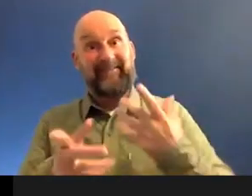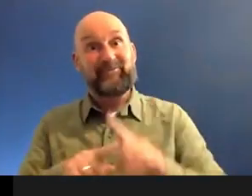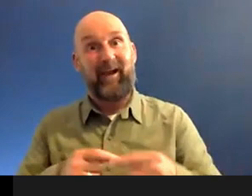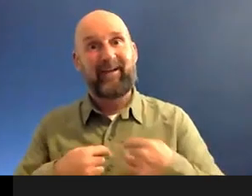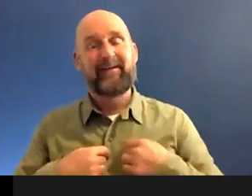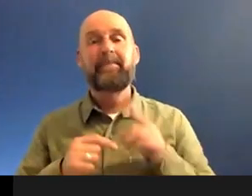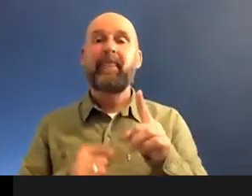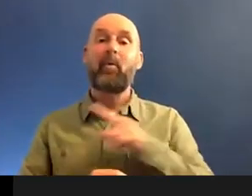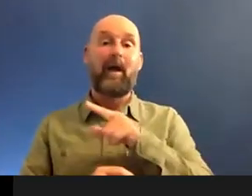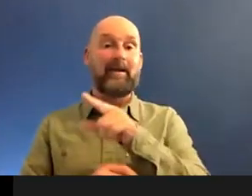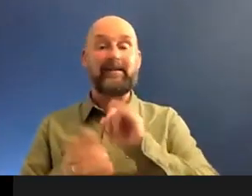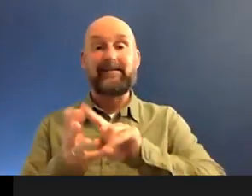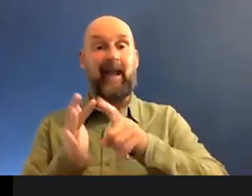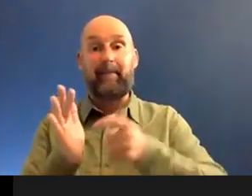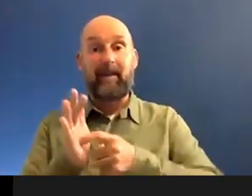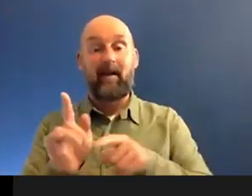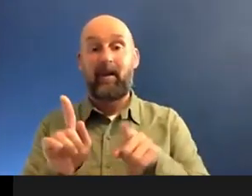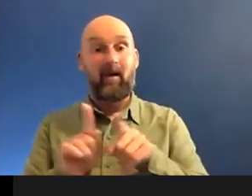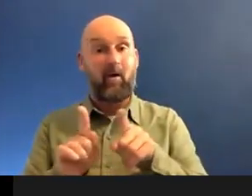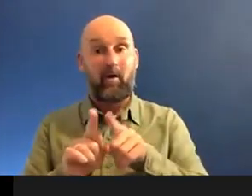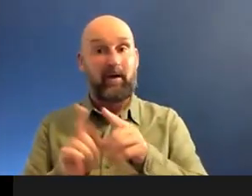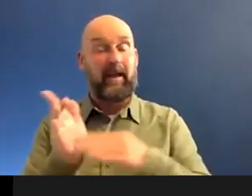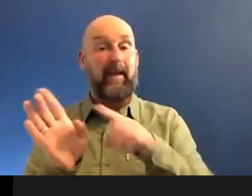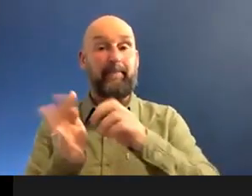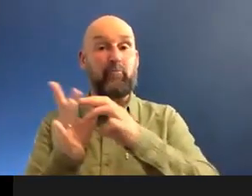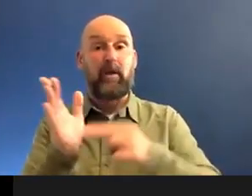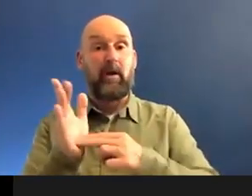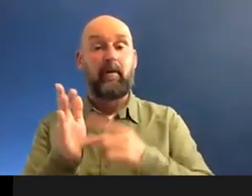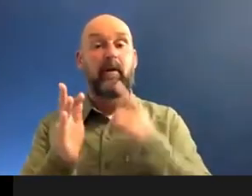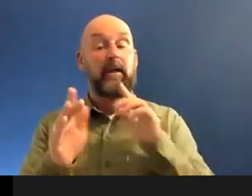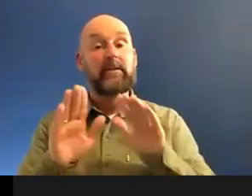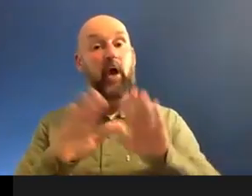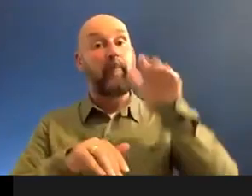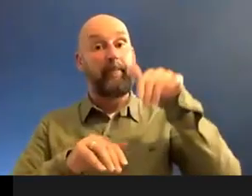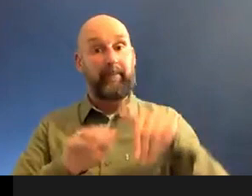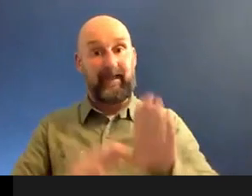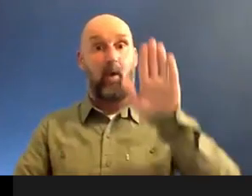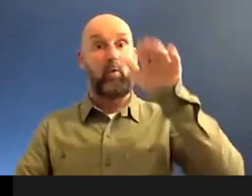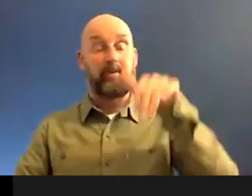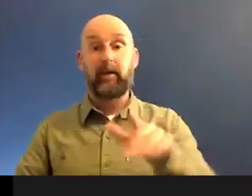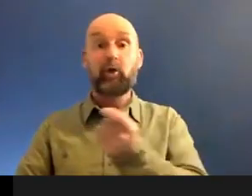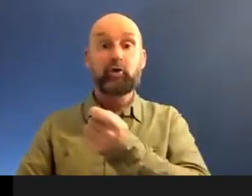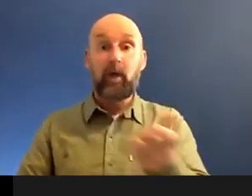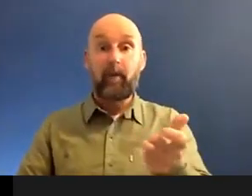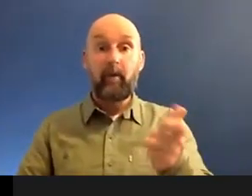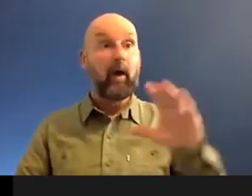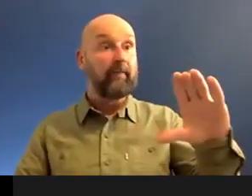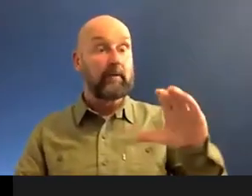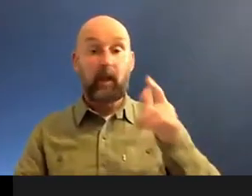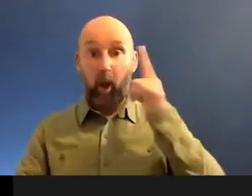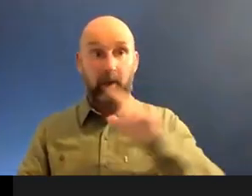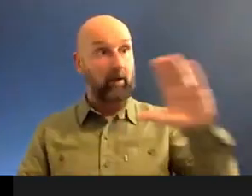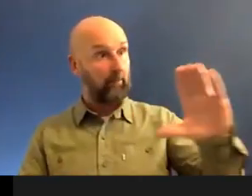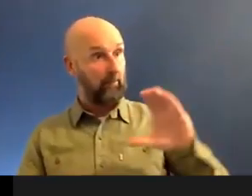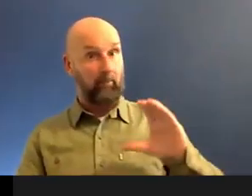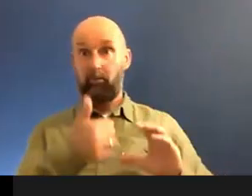like Samir said, and Miriam, and it's been up and down. Sometimes I've been lucky with funding. And